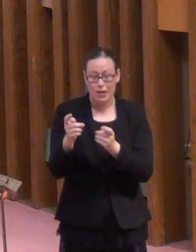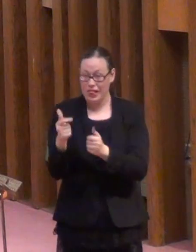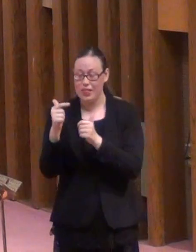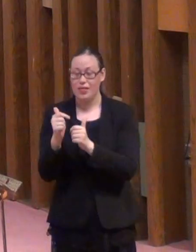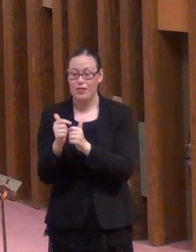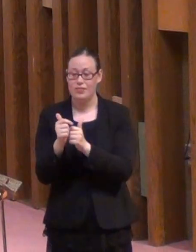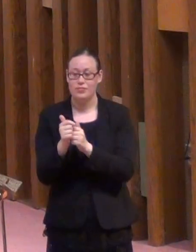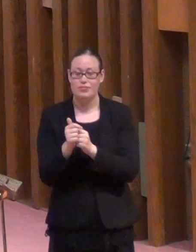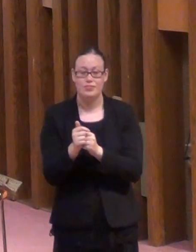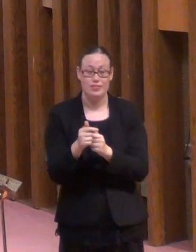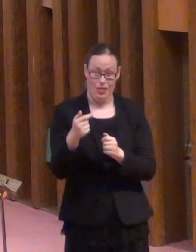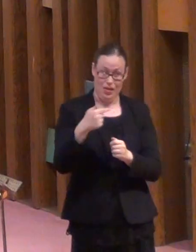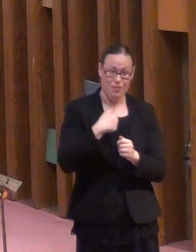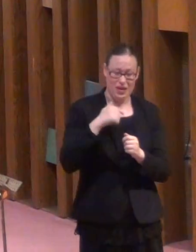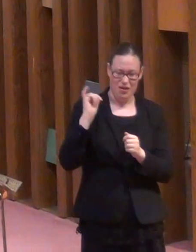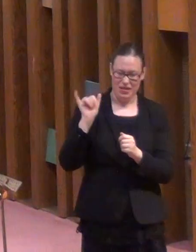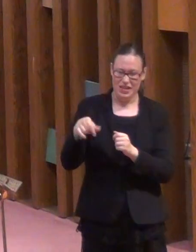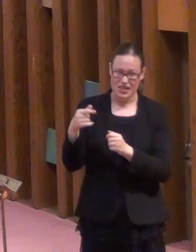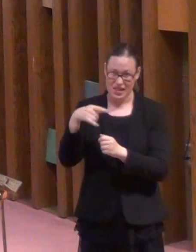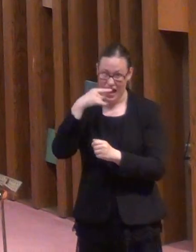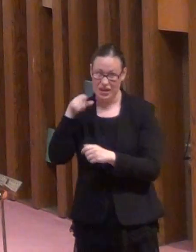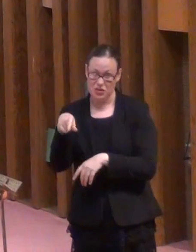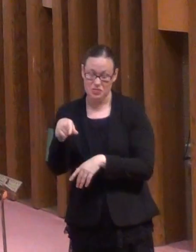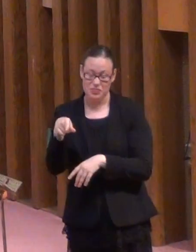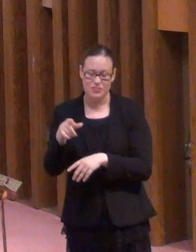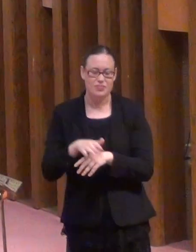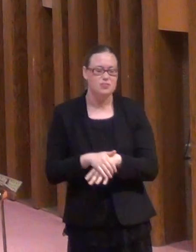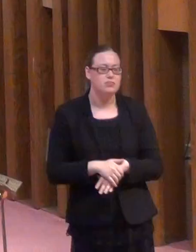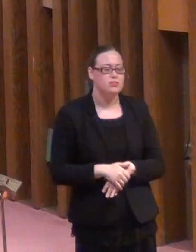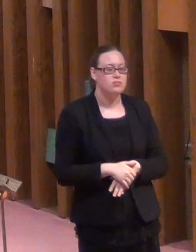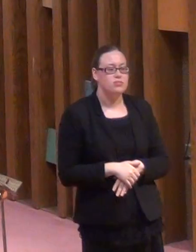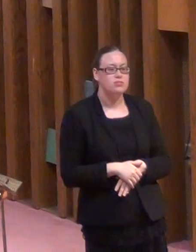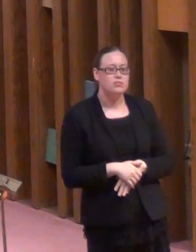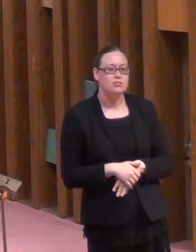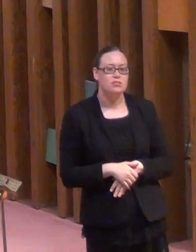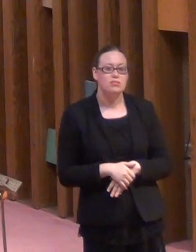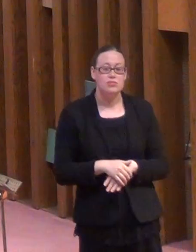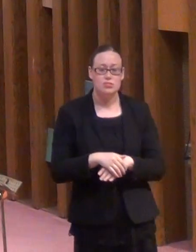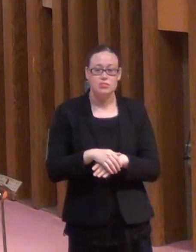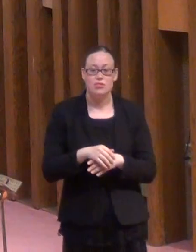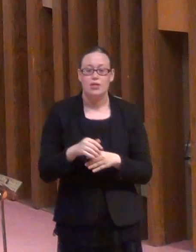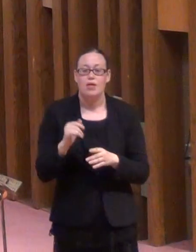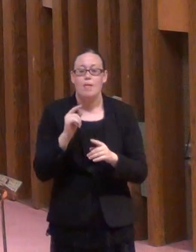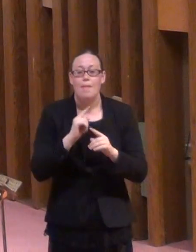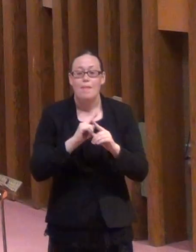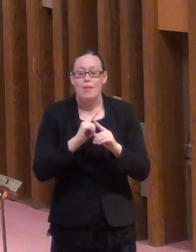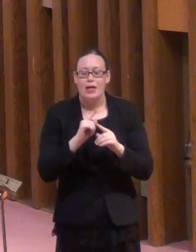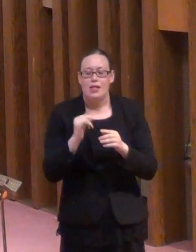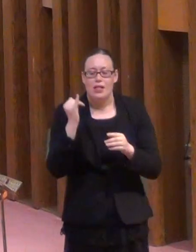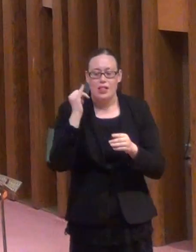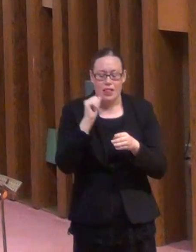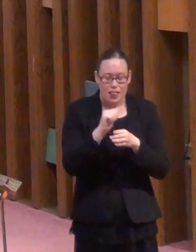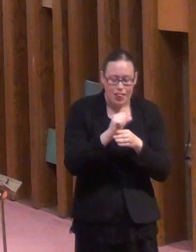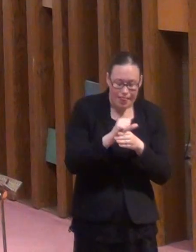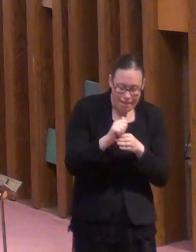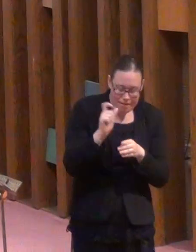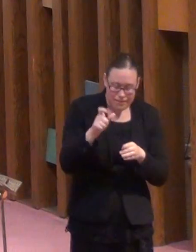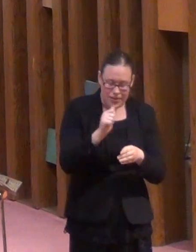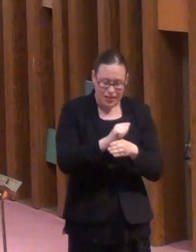Ready to be spent. Discipline says, save it for a better purpose.